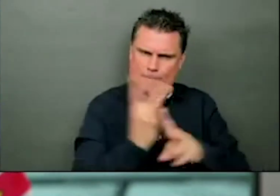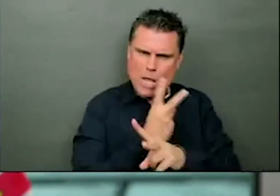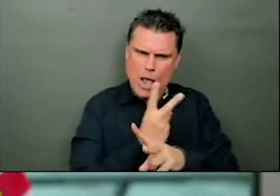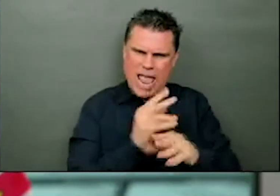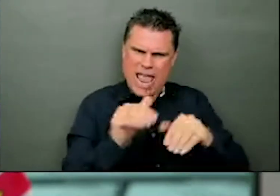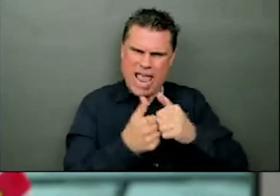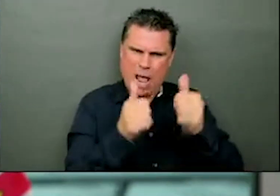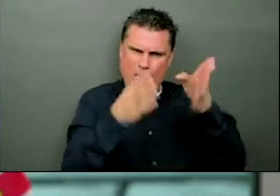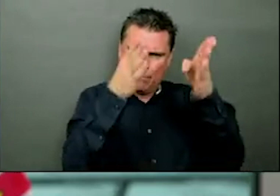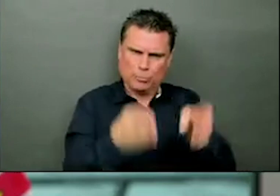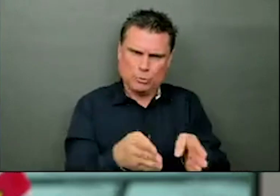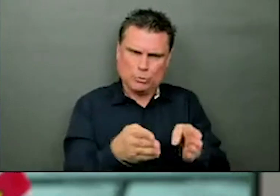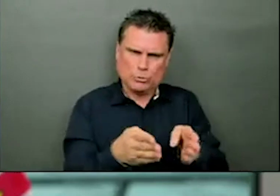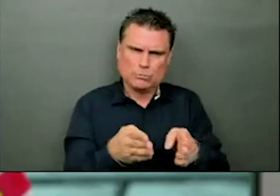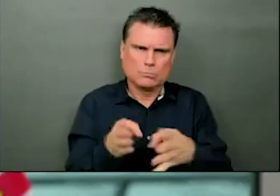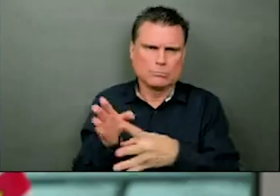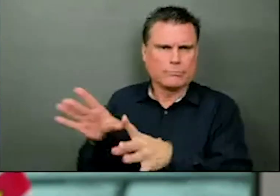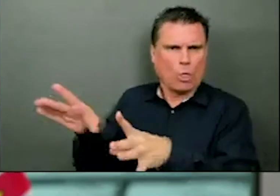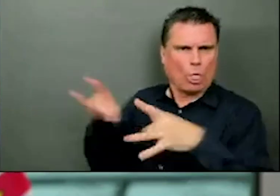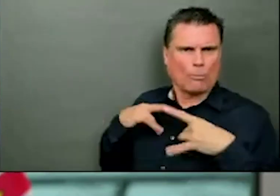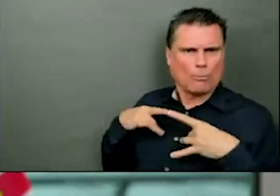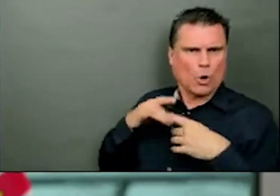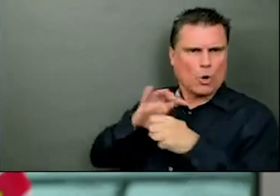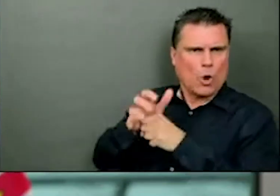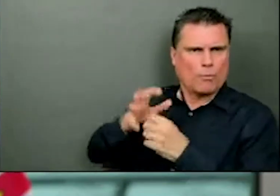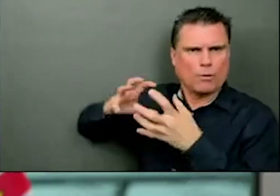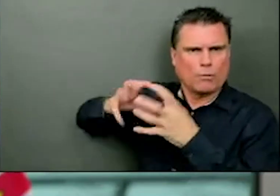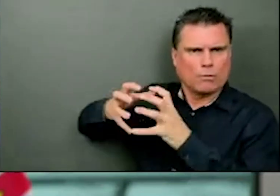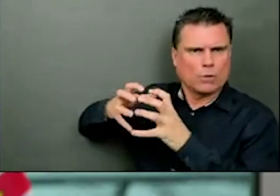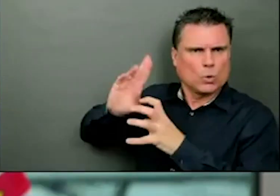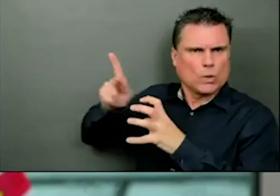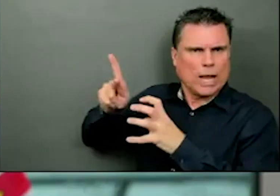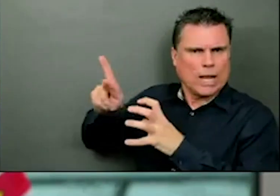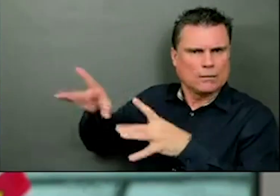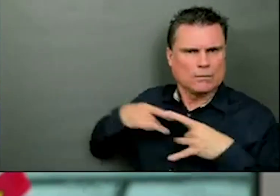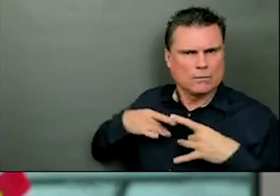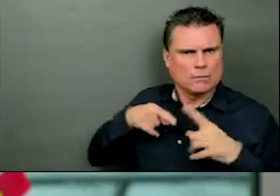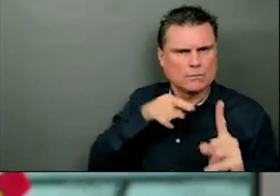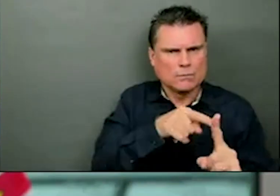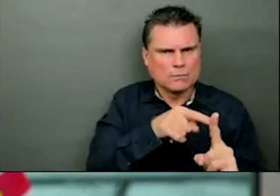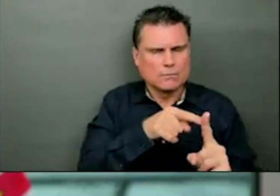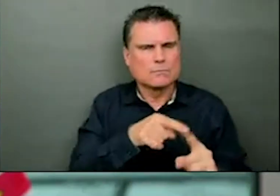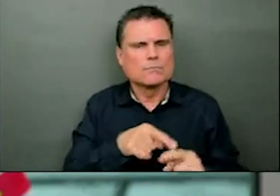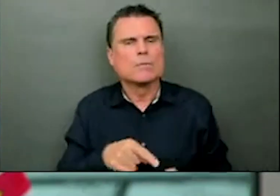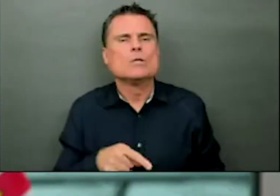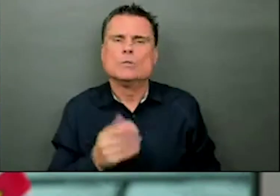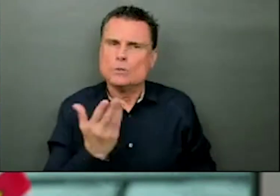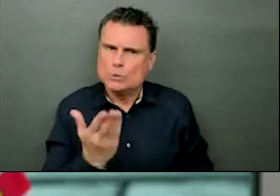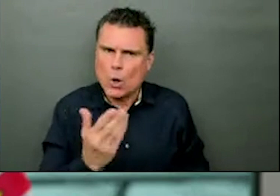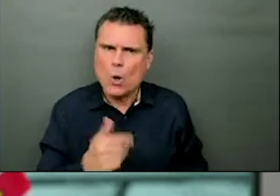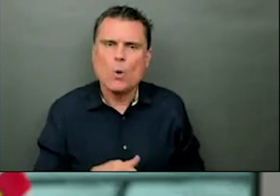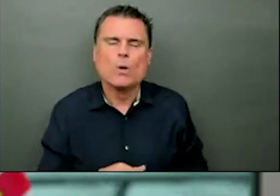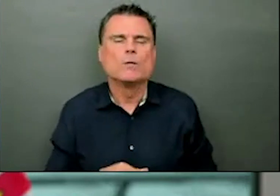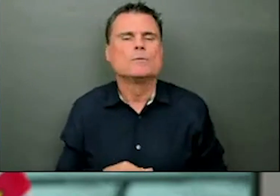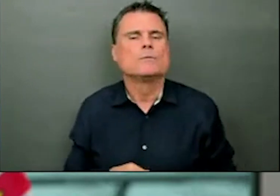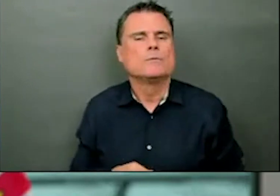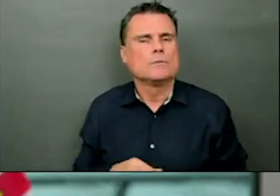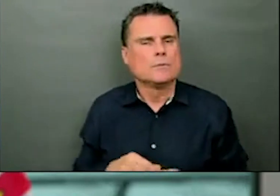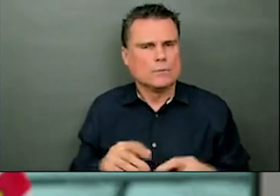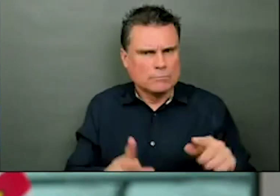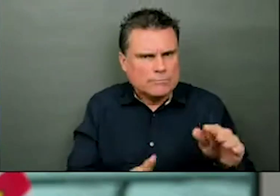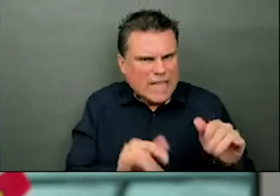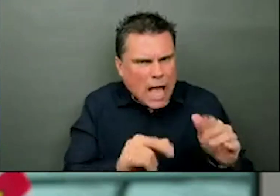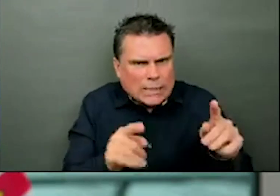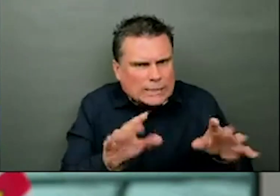cluster. So, there have been a couple of those associated with the UK variant. With the